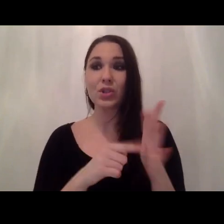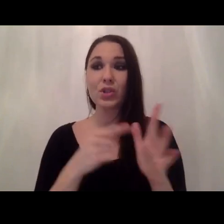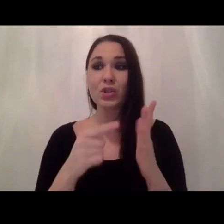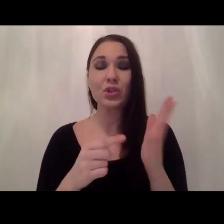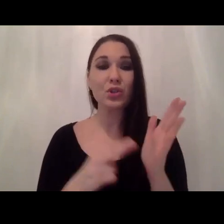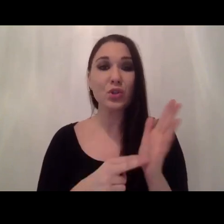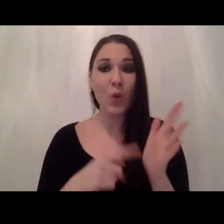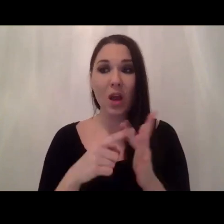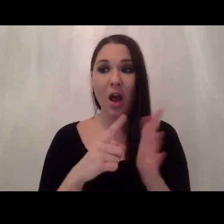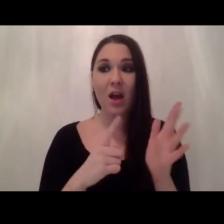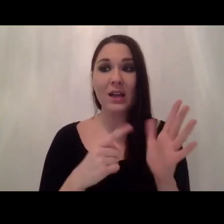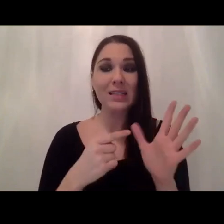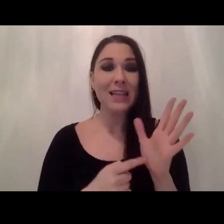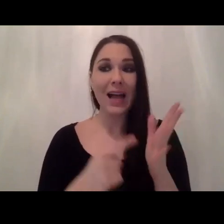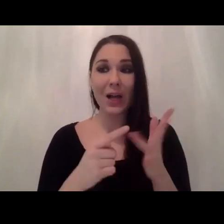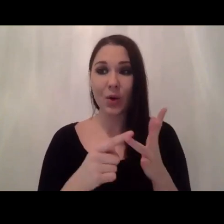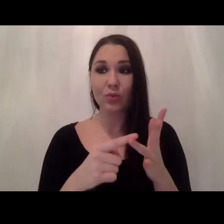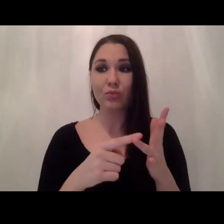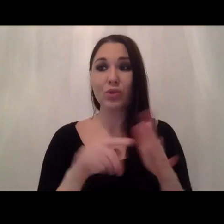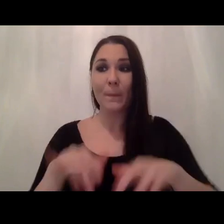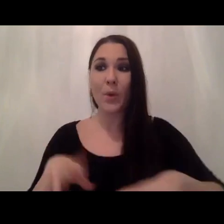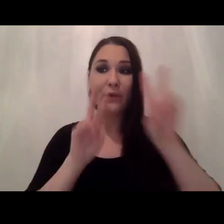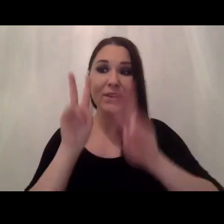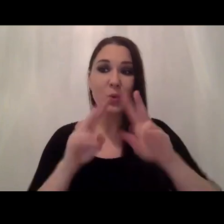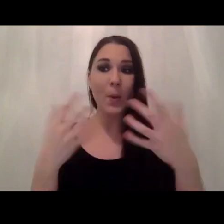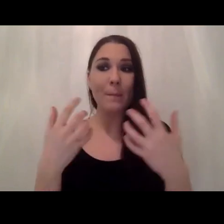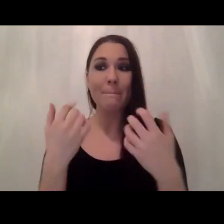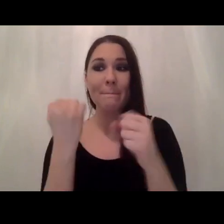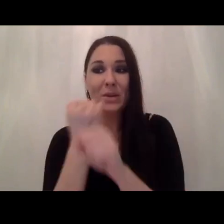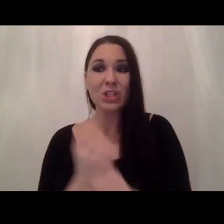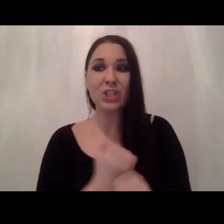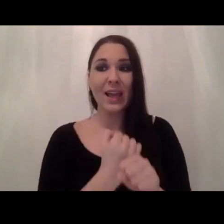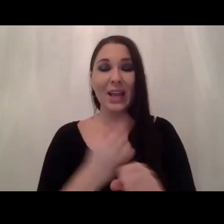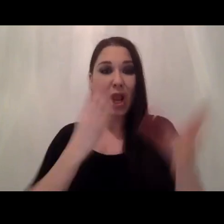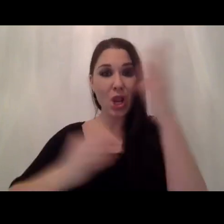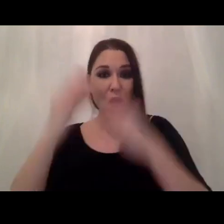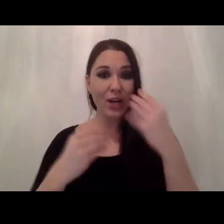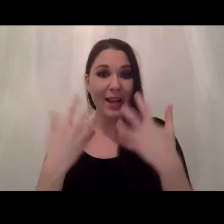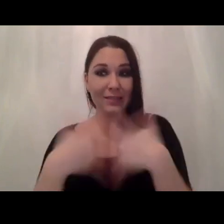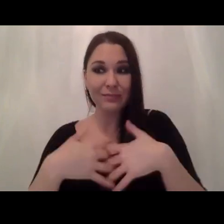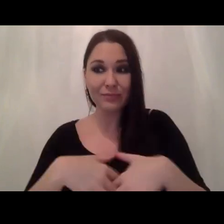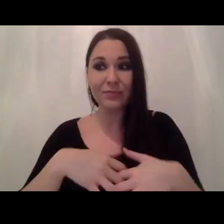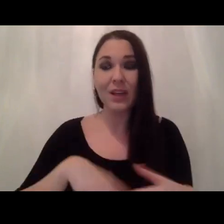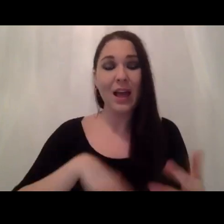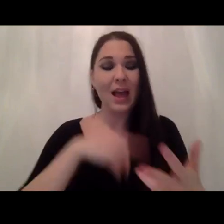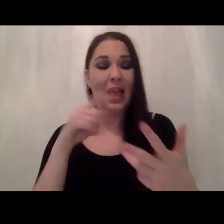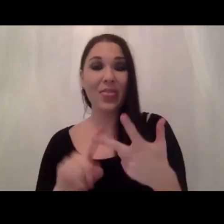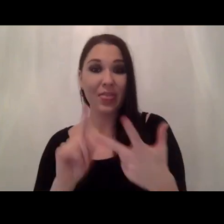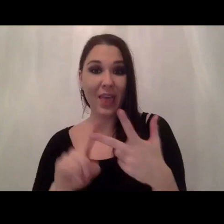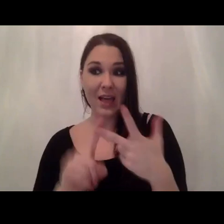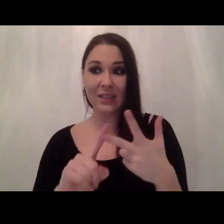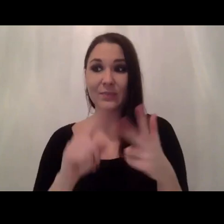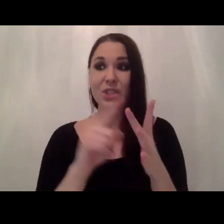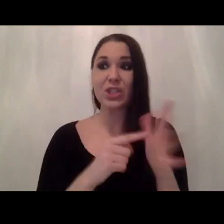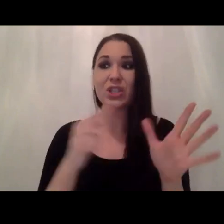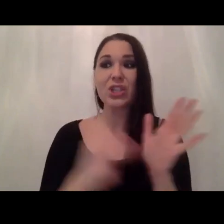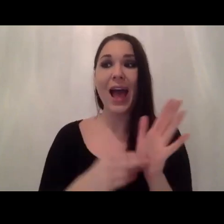Jan Zwandowski who will speak about the do's and don'ts of delivering AI projects and the fundamentals of ideating